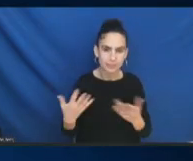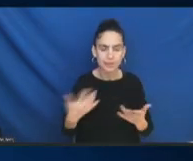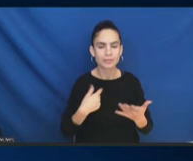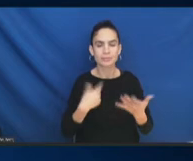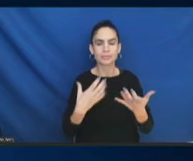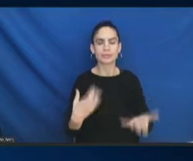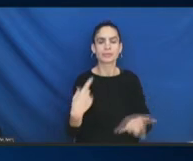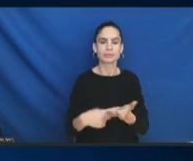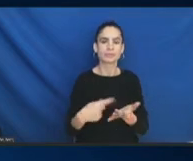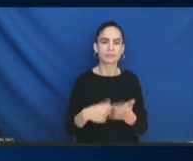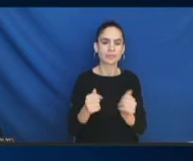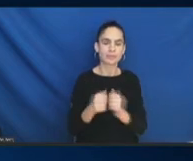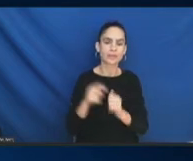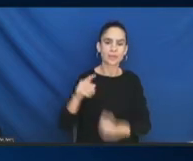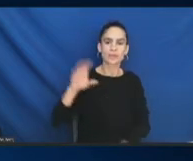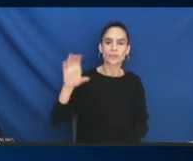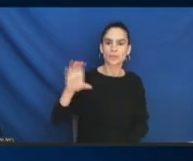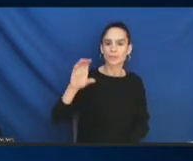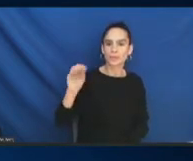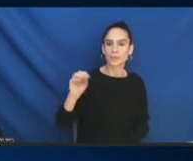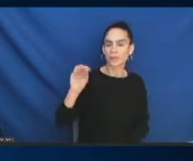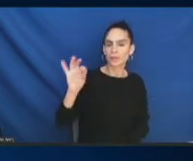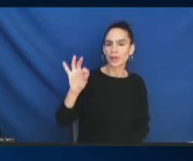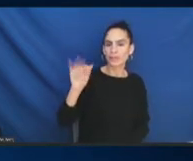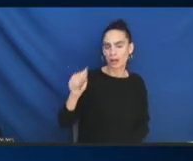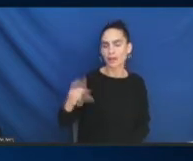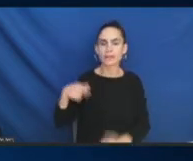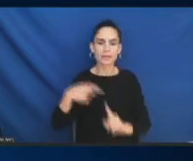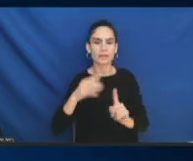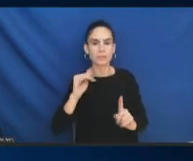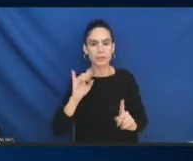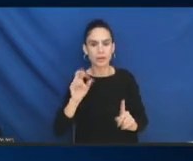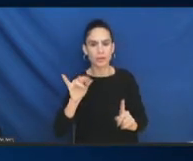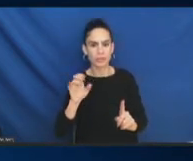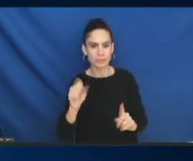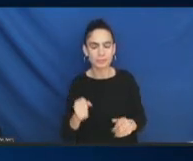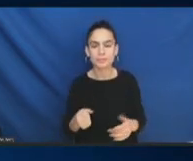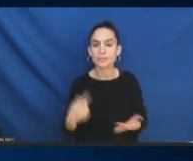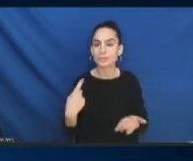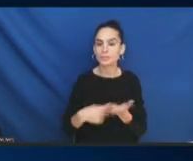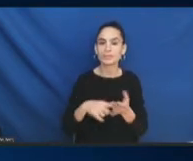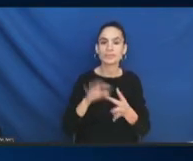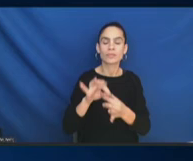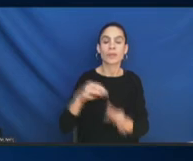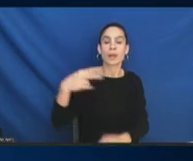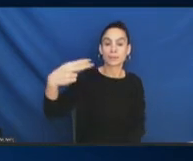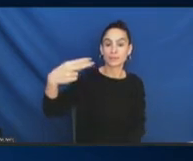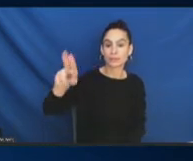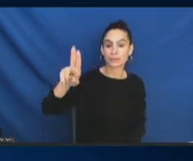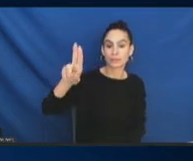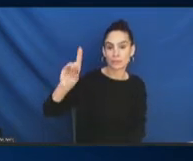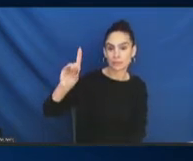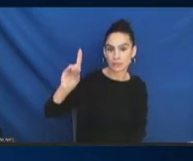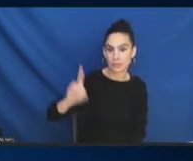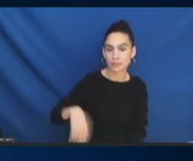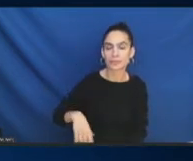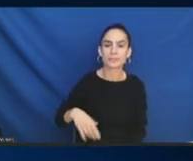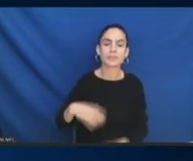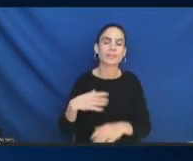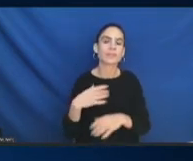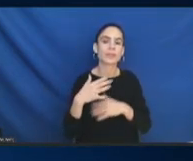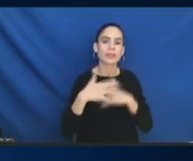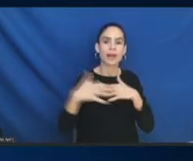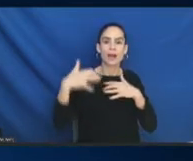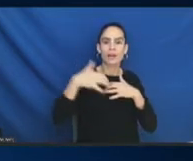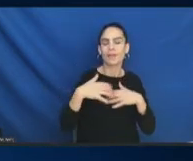The other item is with regard to HUD, that Native Hawaiians have different rules